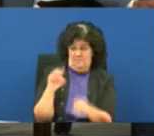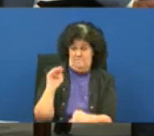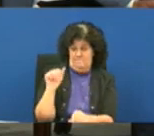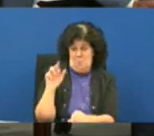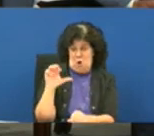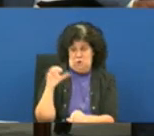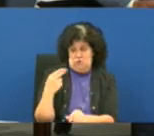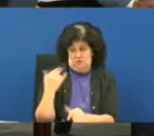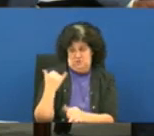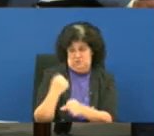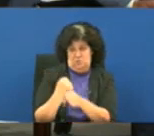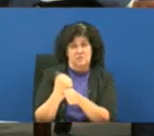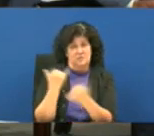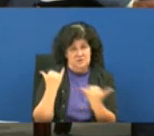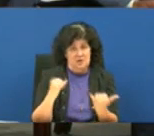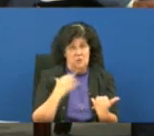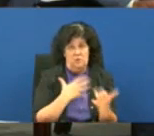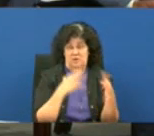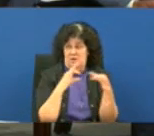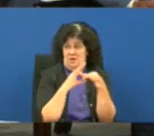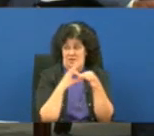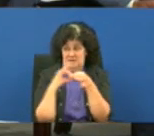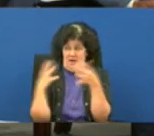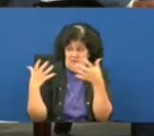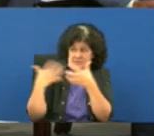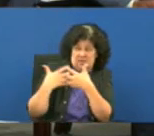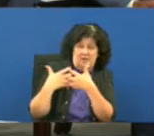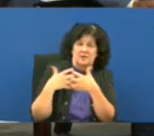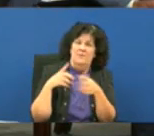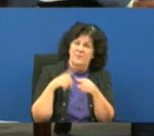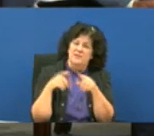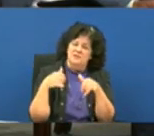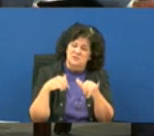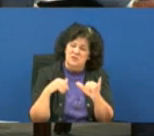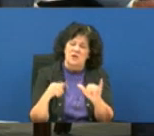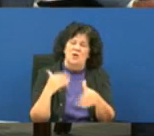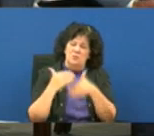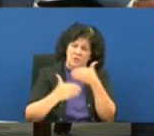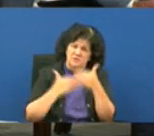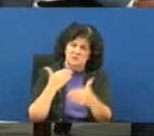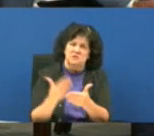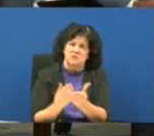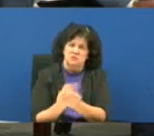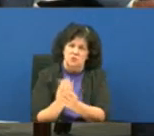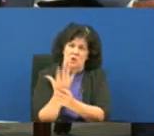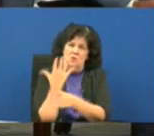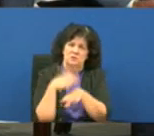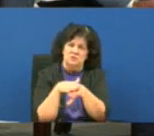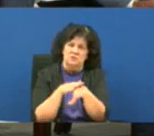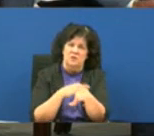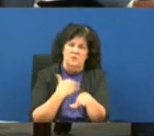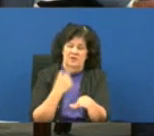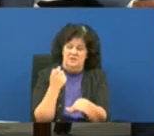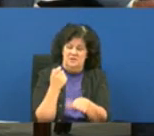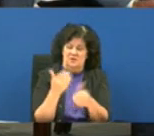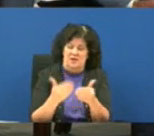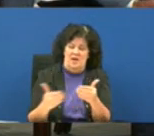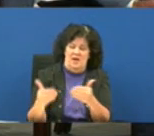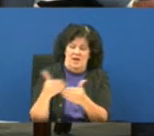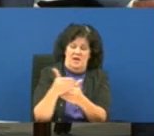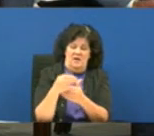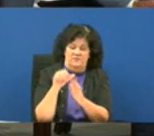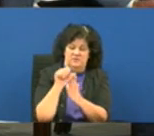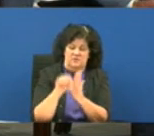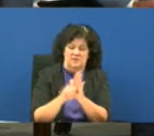year so now we are aligned with the state but it's again it's a slow growing process because we were just a little bit ahead of the state okay thank you so much